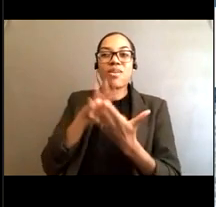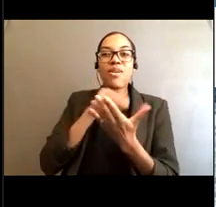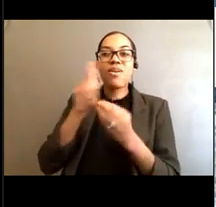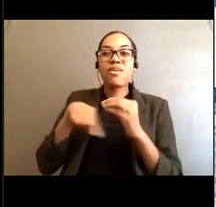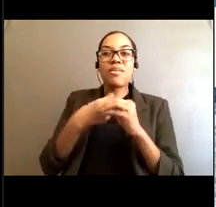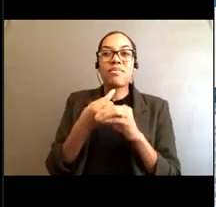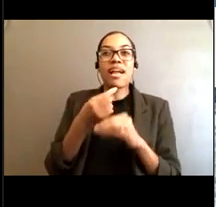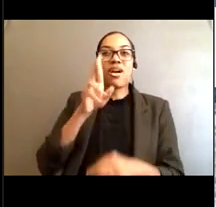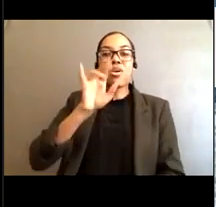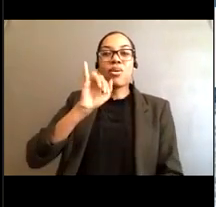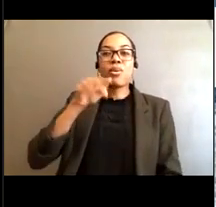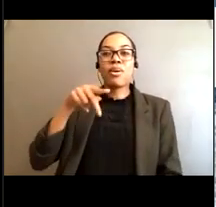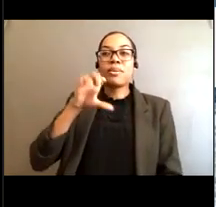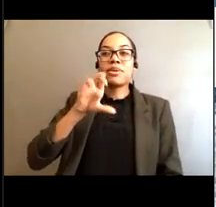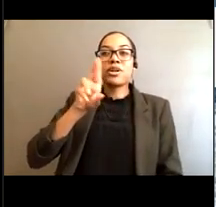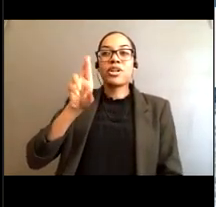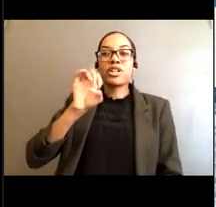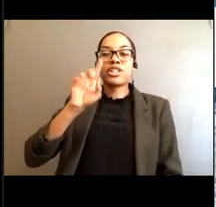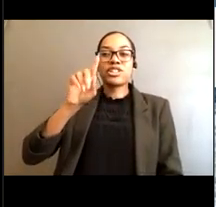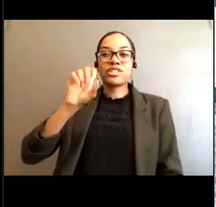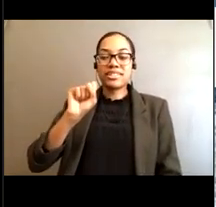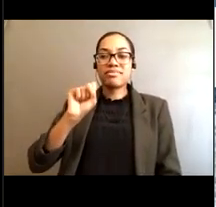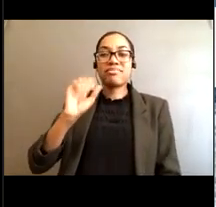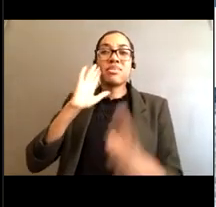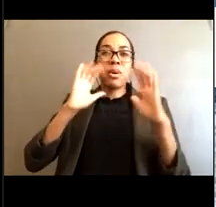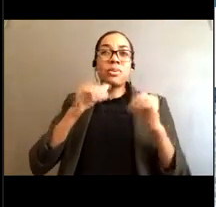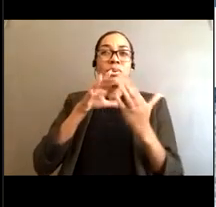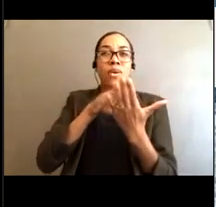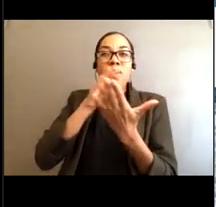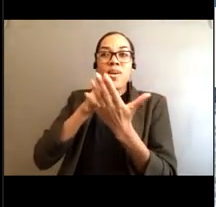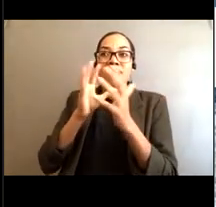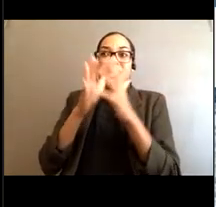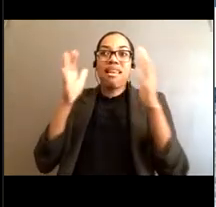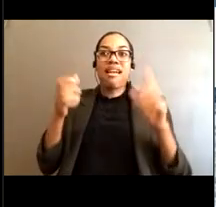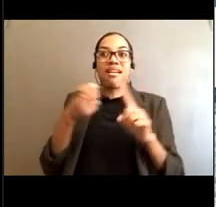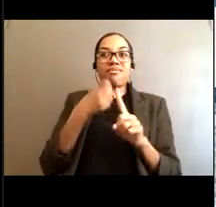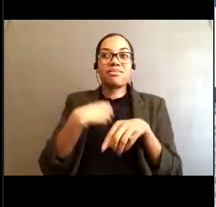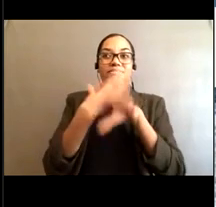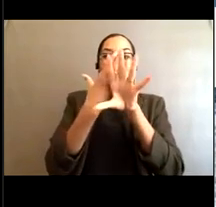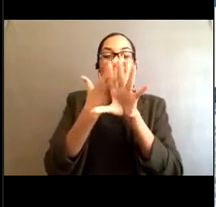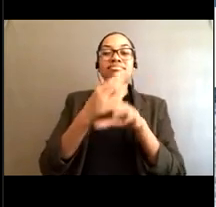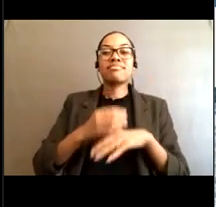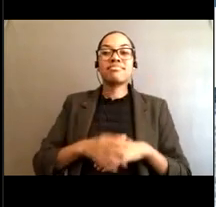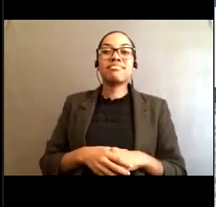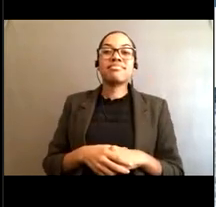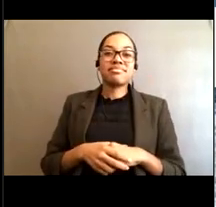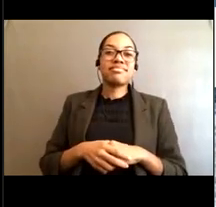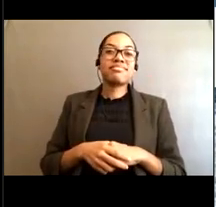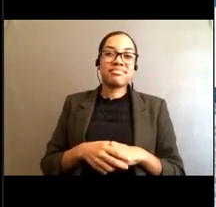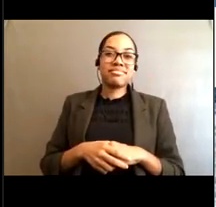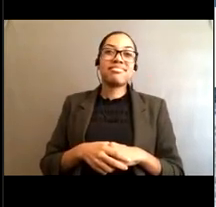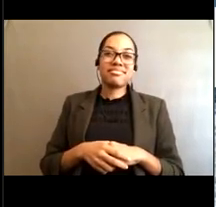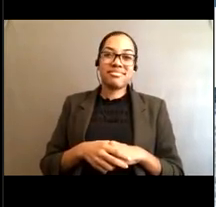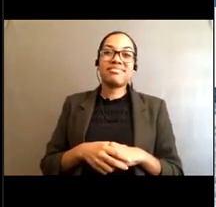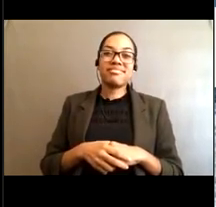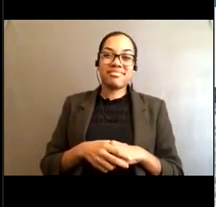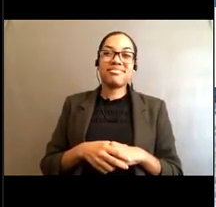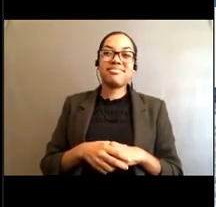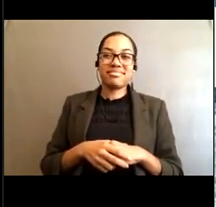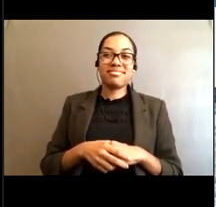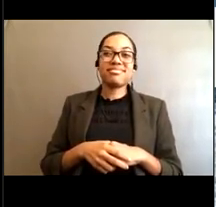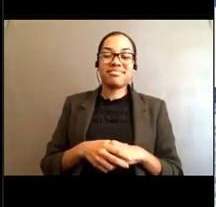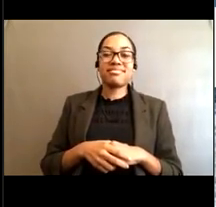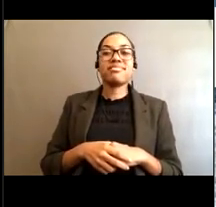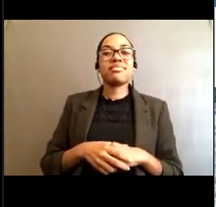We hope you get something very good type of information from us. And just as important, we hope